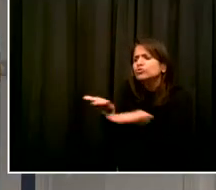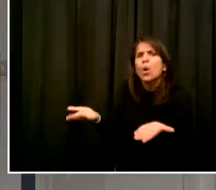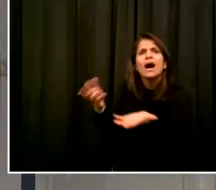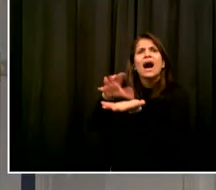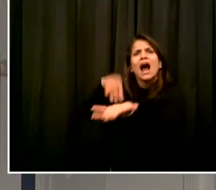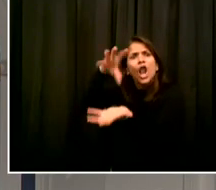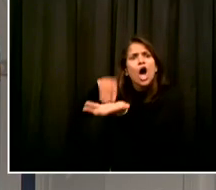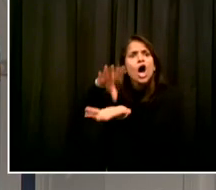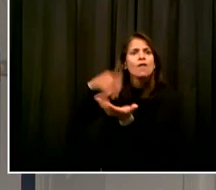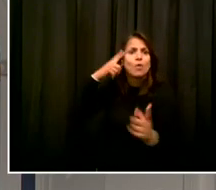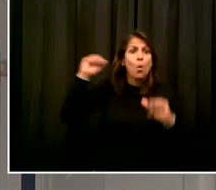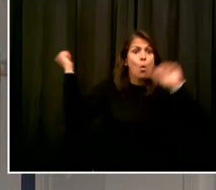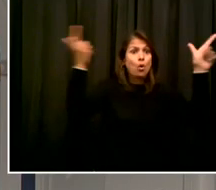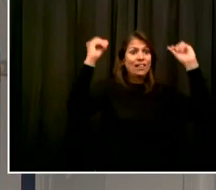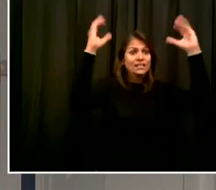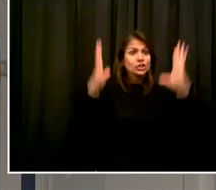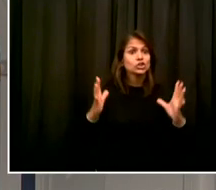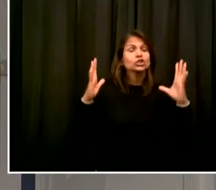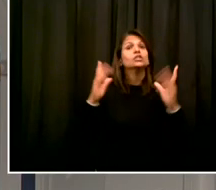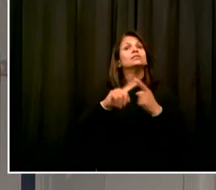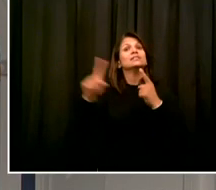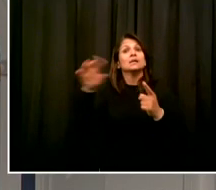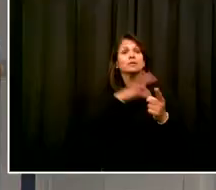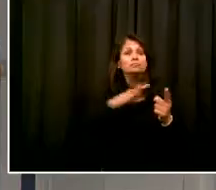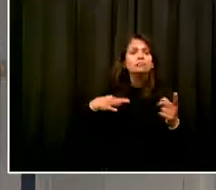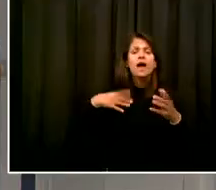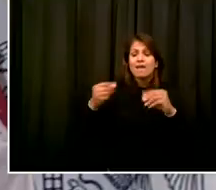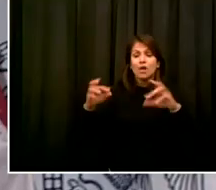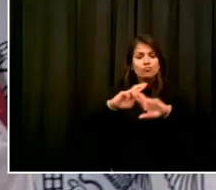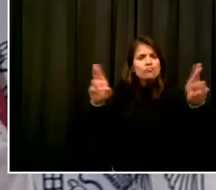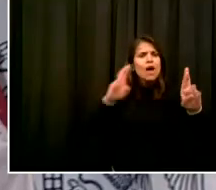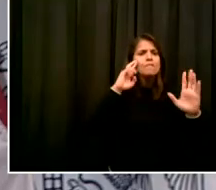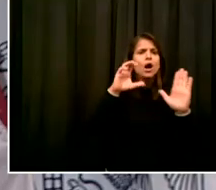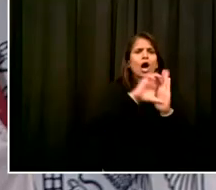Go ahead. For our last two questions, we'll start with Jake from Gothamist.